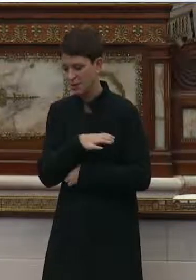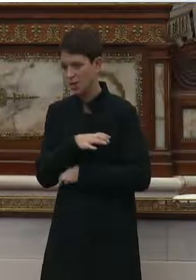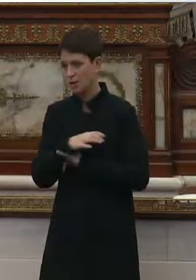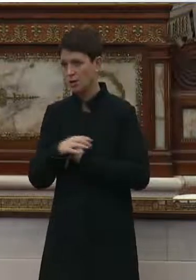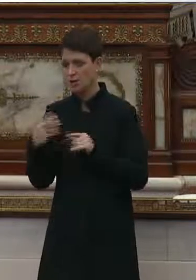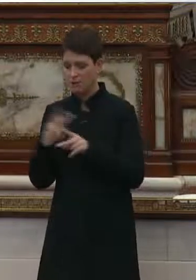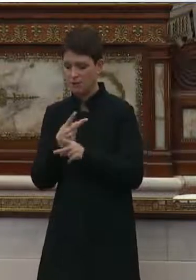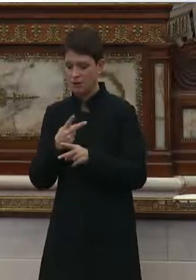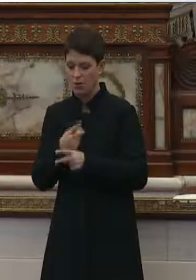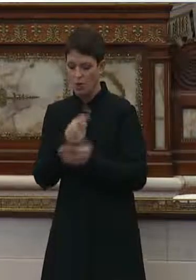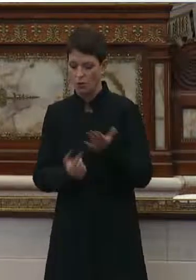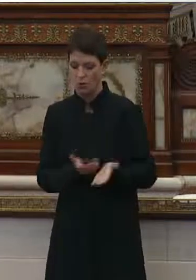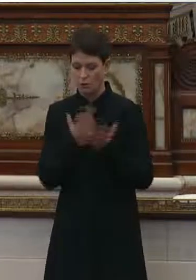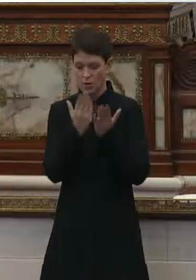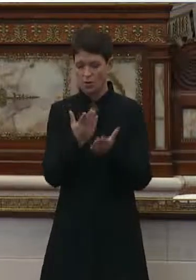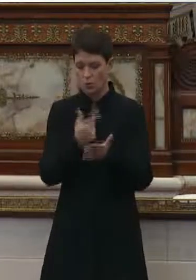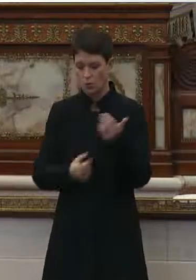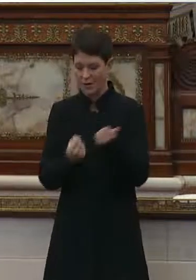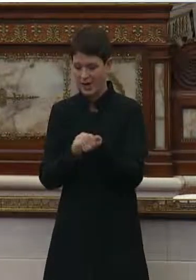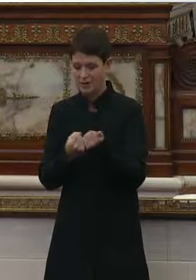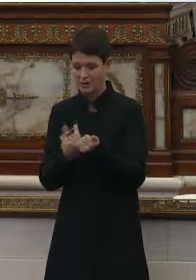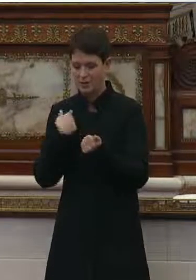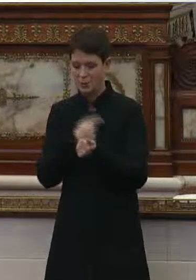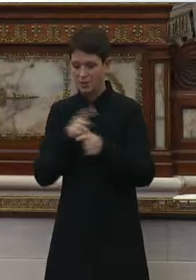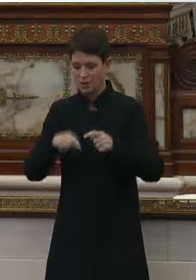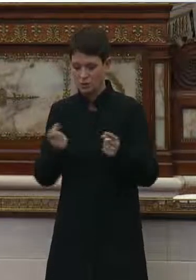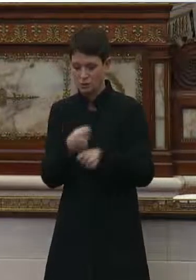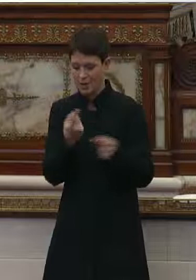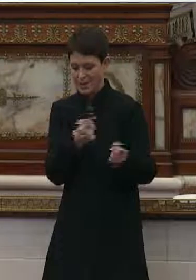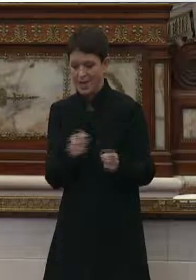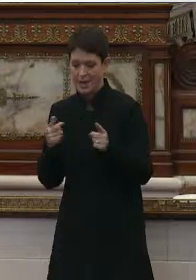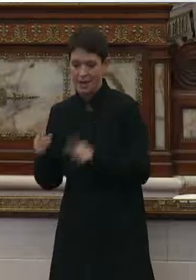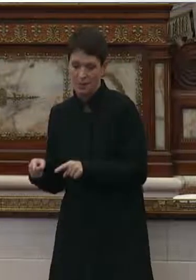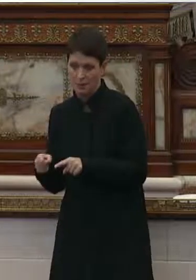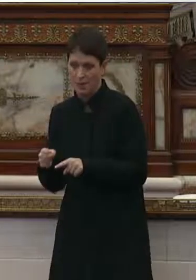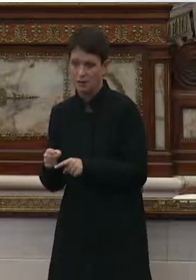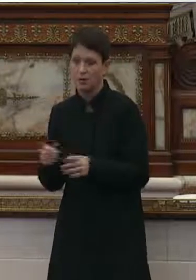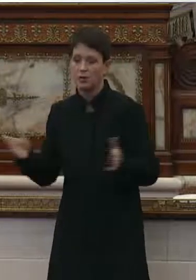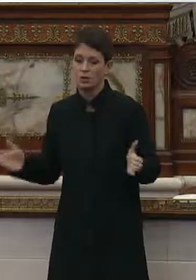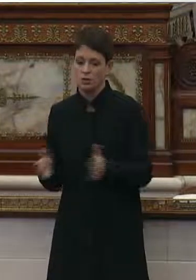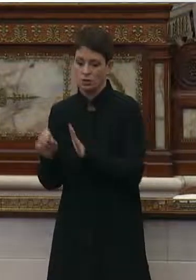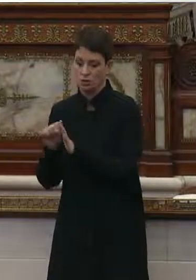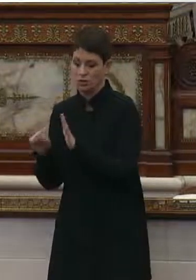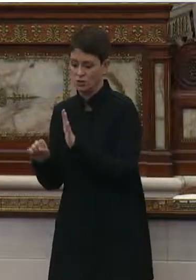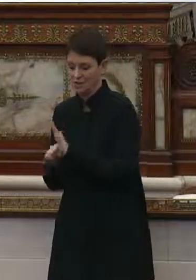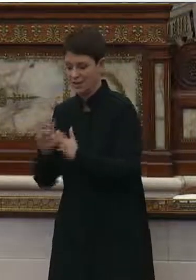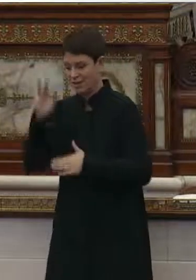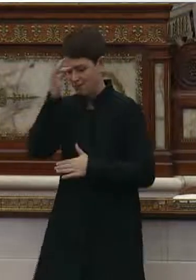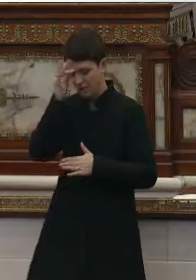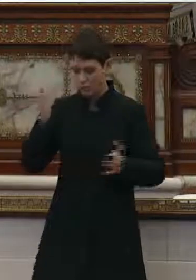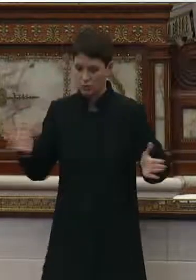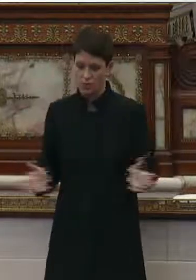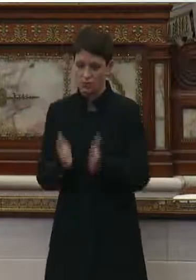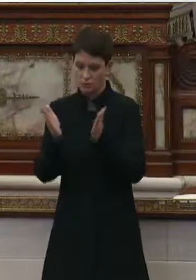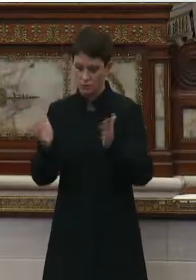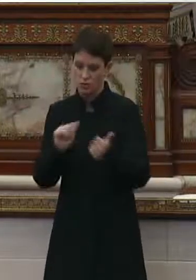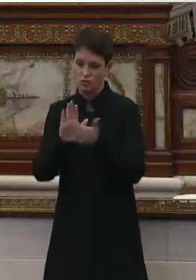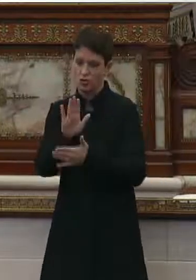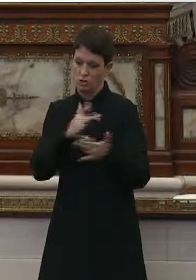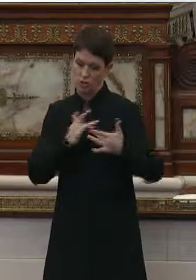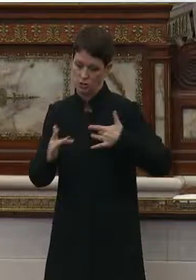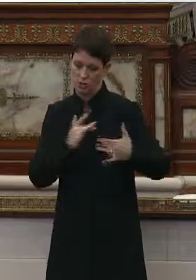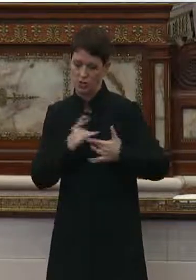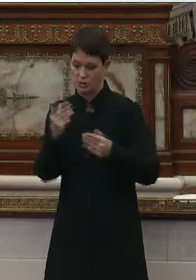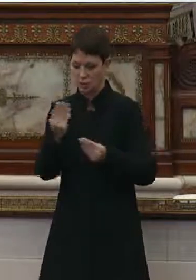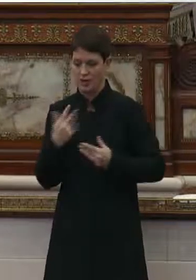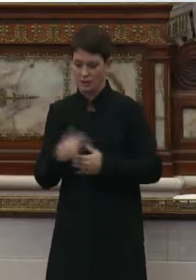figure out what resolutions and what advocacy we need to make happen to try to push our state and federal partners to address the concerns that you all are communicating